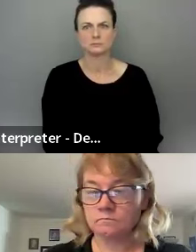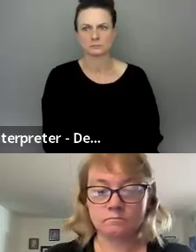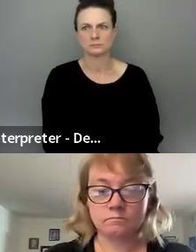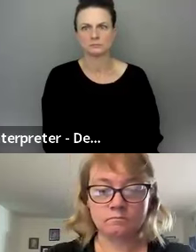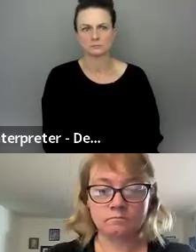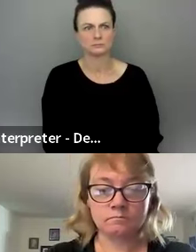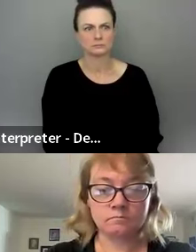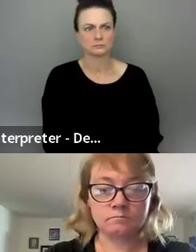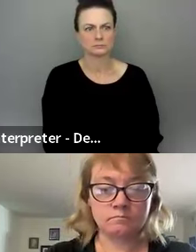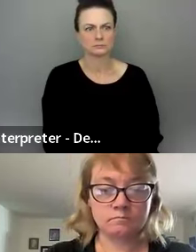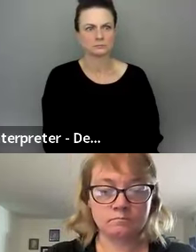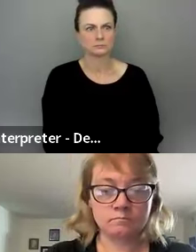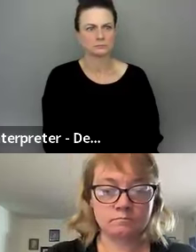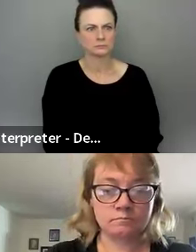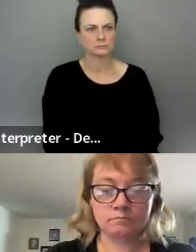And Rebecca. Yes.